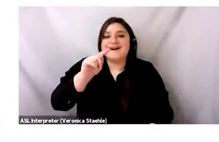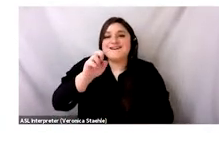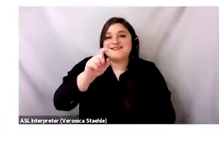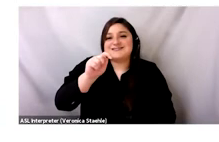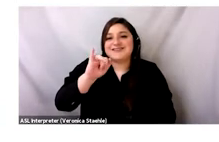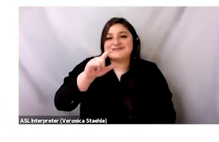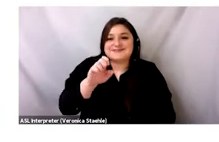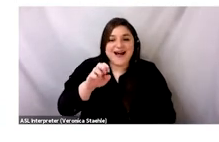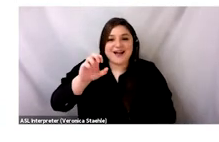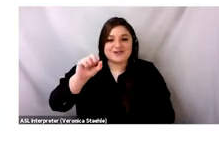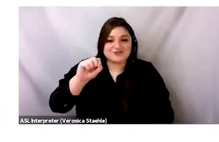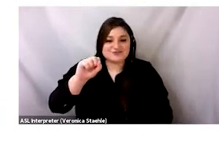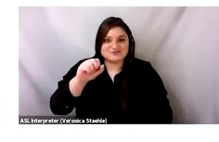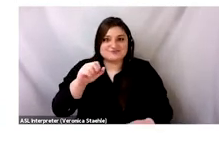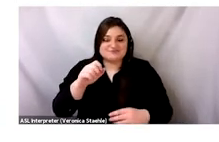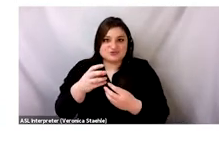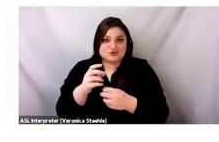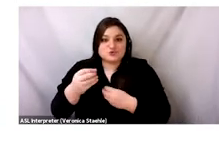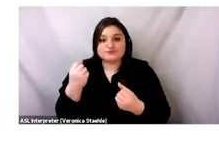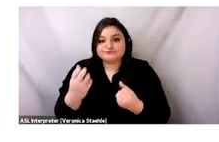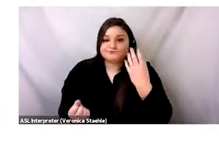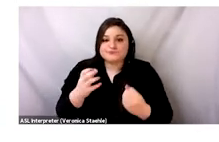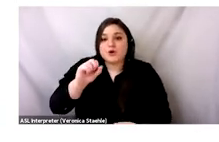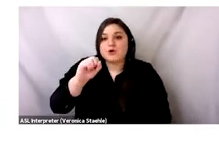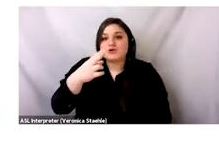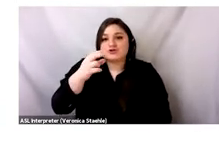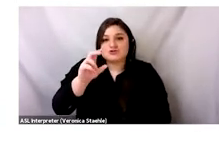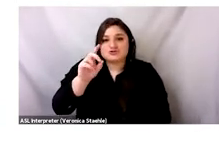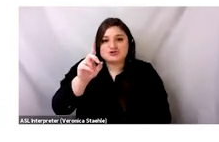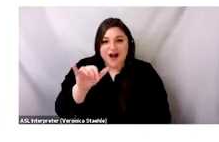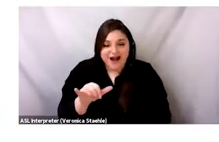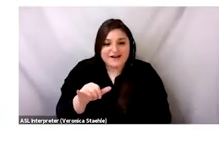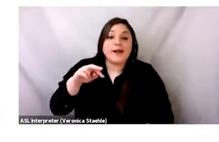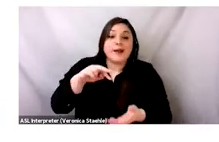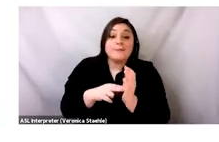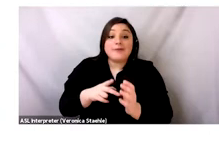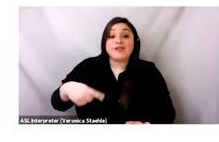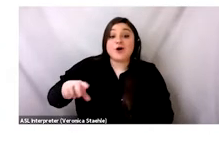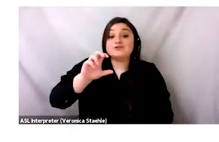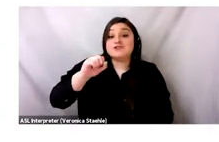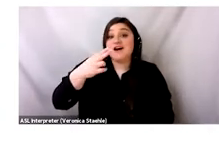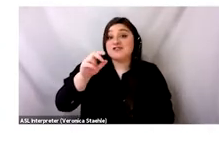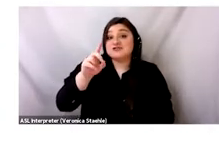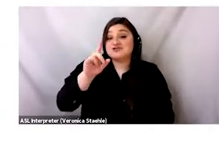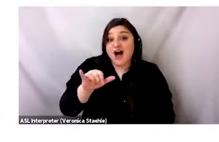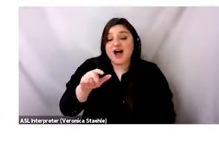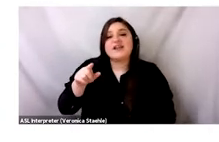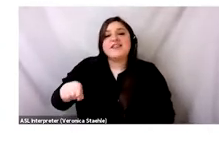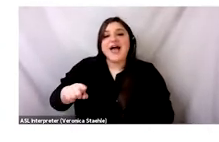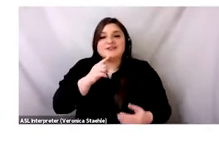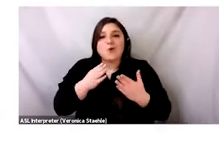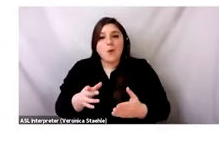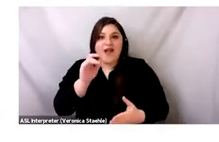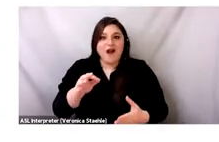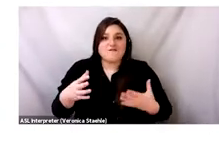rags and what we call shoddy. So shoddy is derived from a mechanical recycling process where clothing is shredded basically